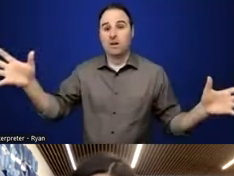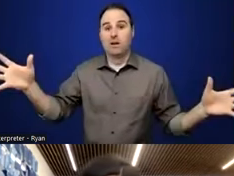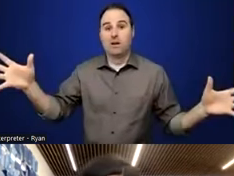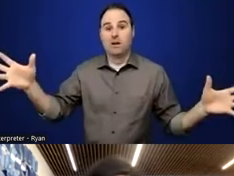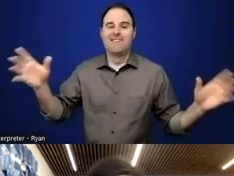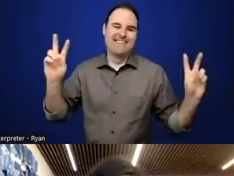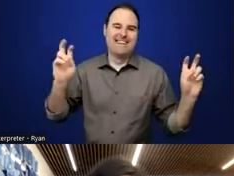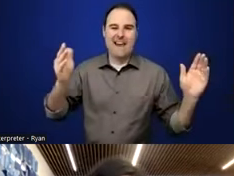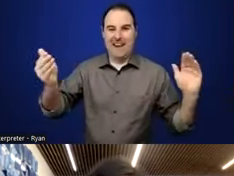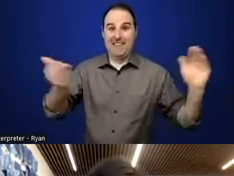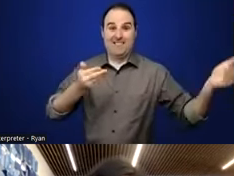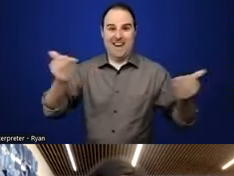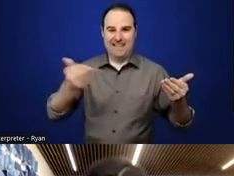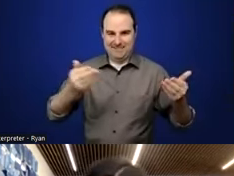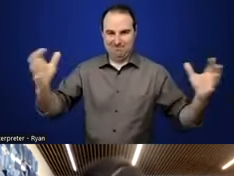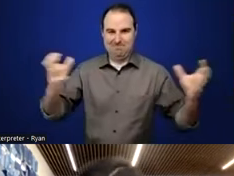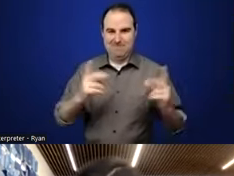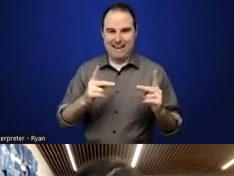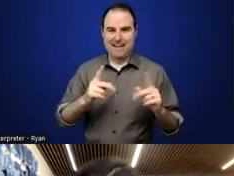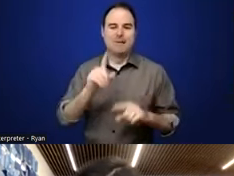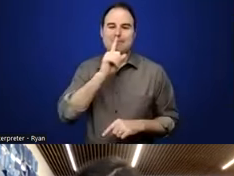but I'll push the button that automatically closes the